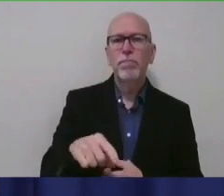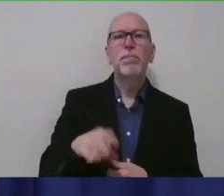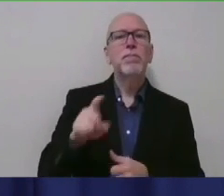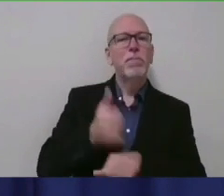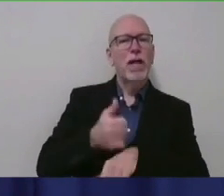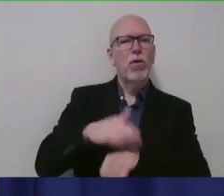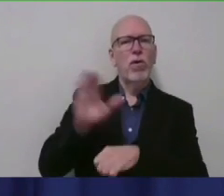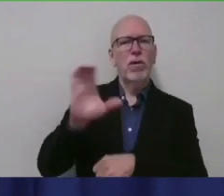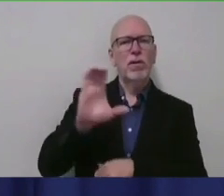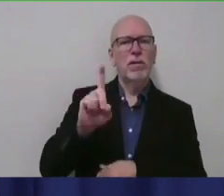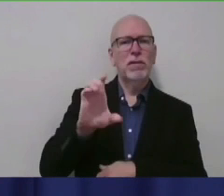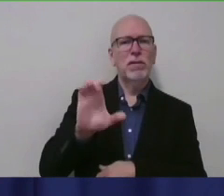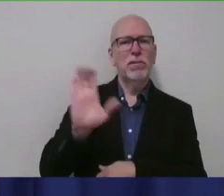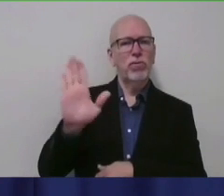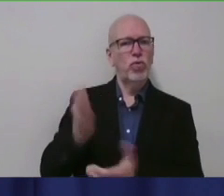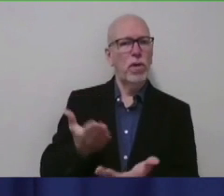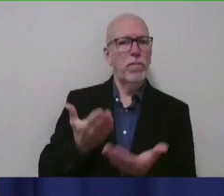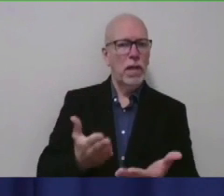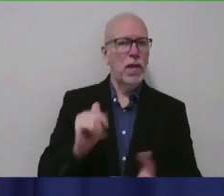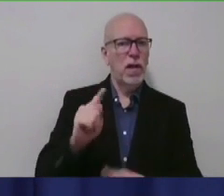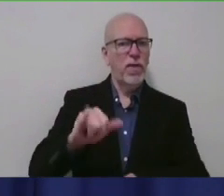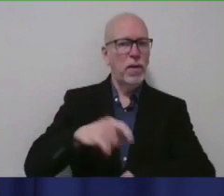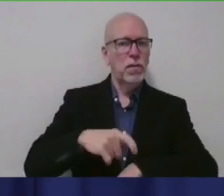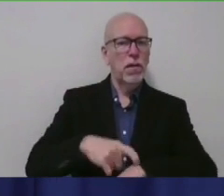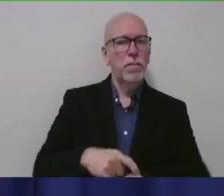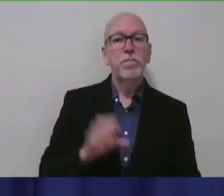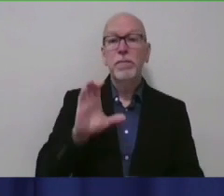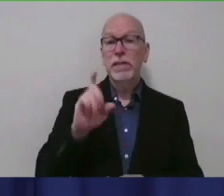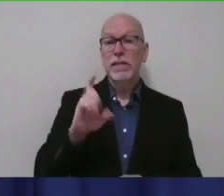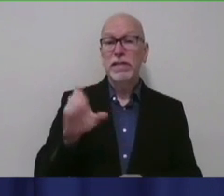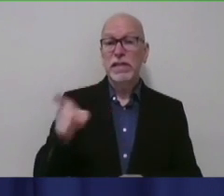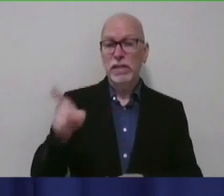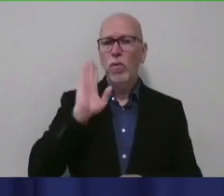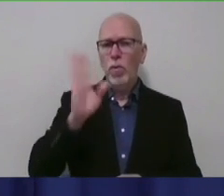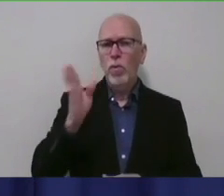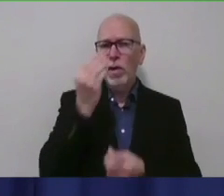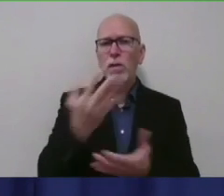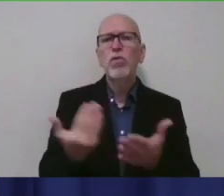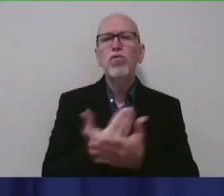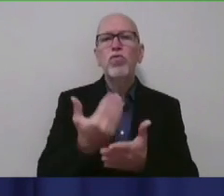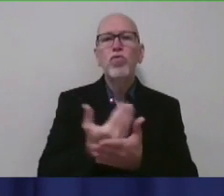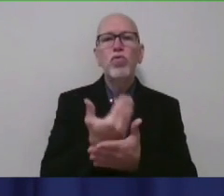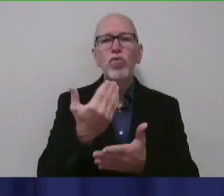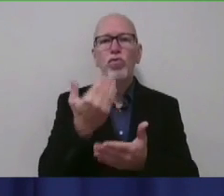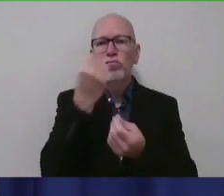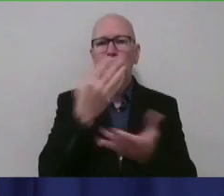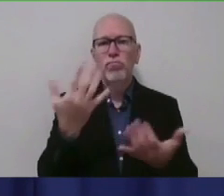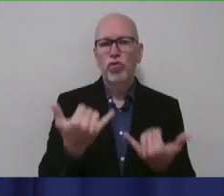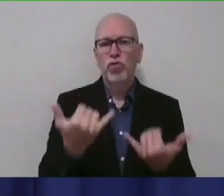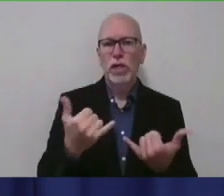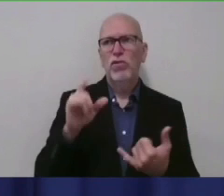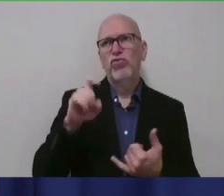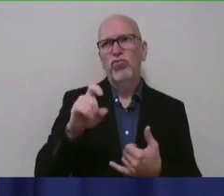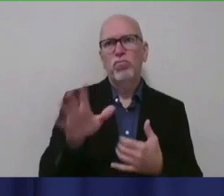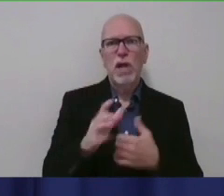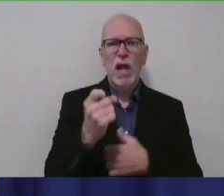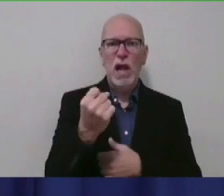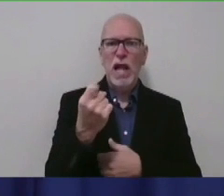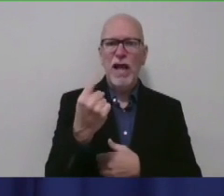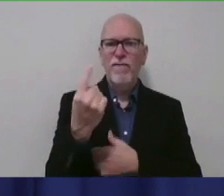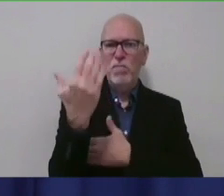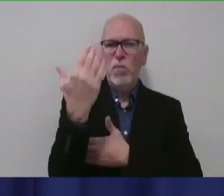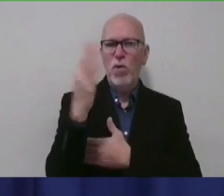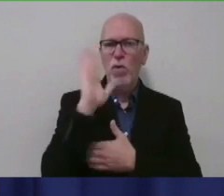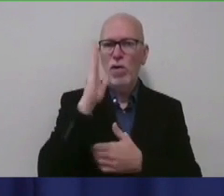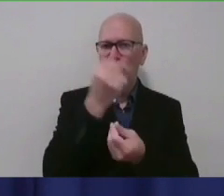recommendations at the time. The CDC is expected to release new guidance today, which I understand will be out about 11 o'clock this morning, and